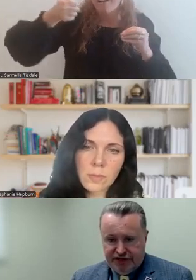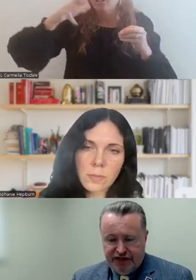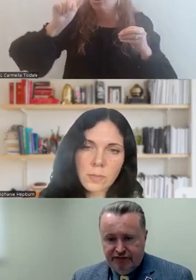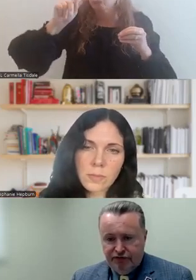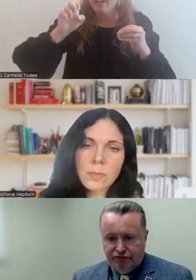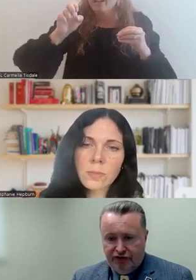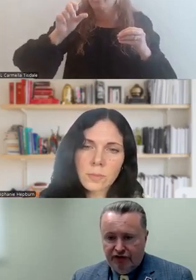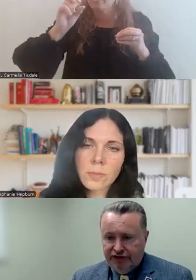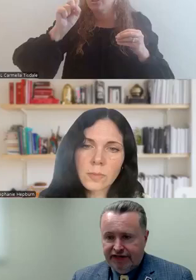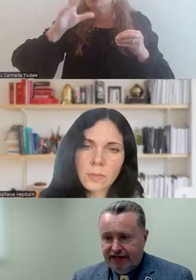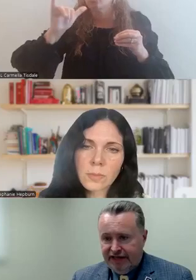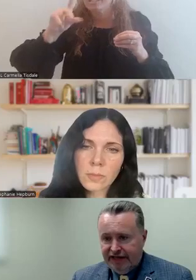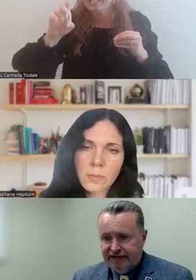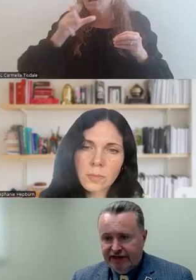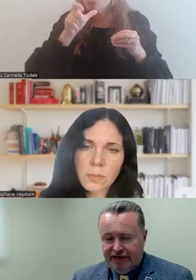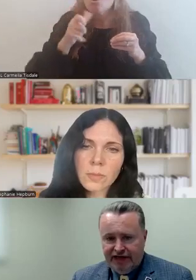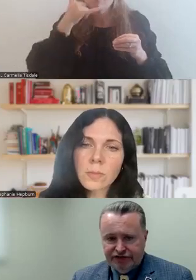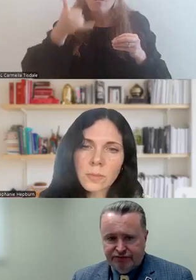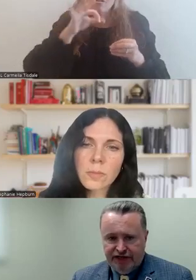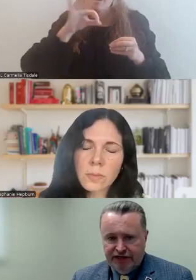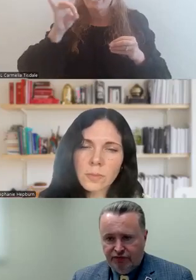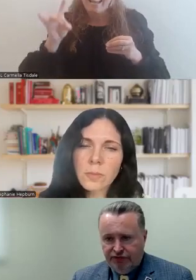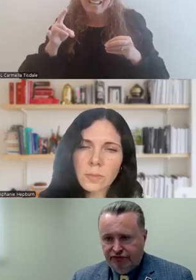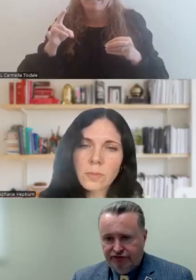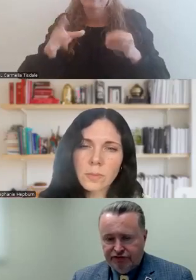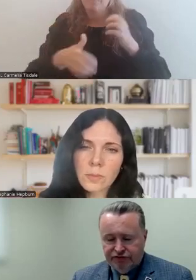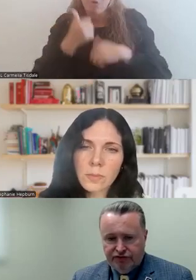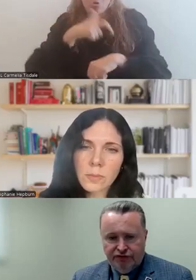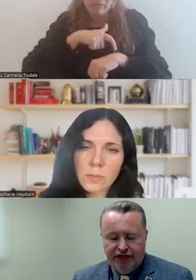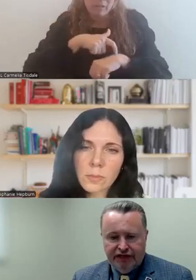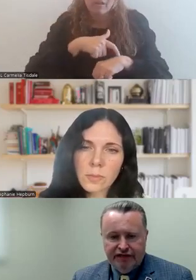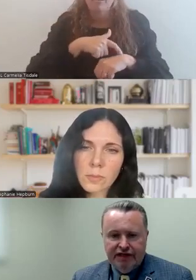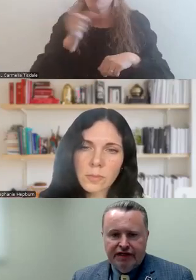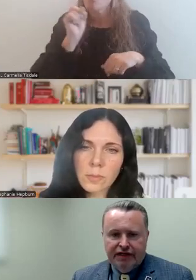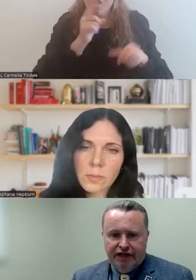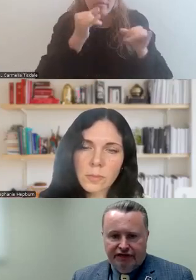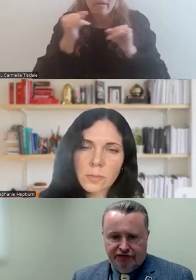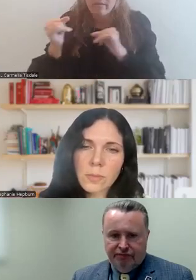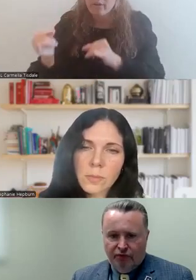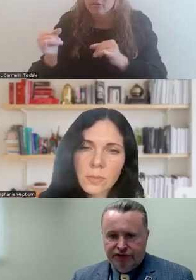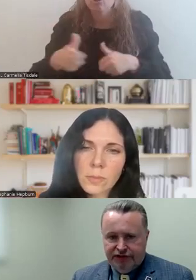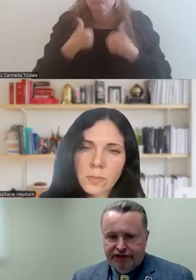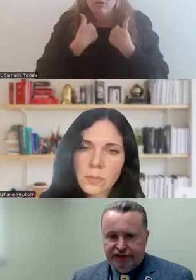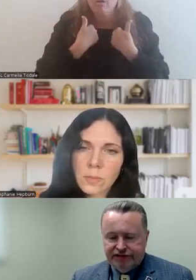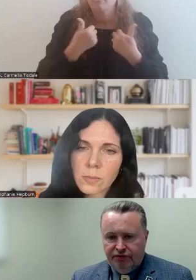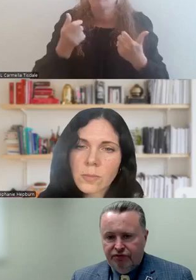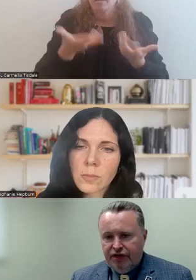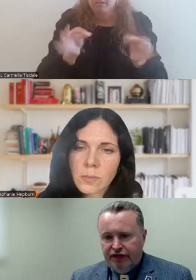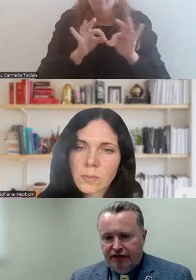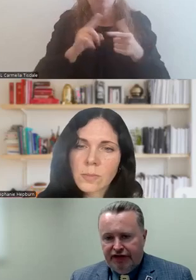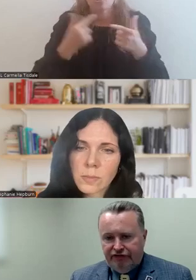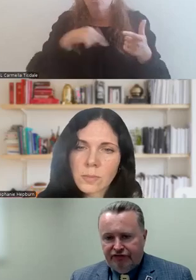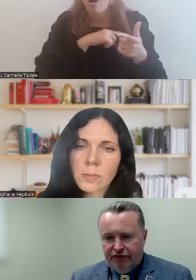of suicide, who is calling 988 at the highest rate, where those individuals are located, is important to us.